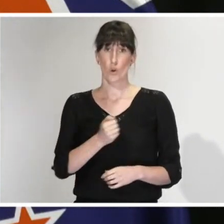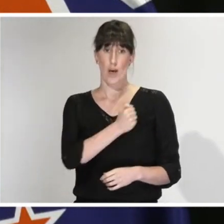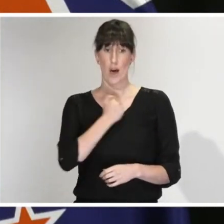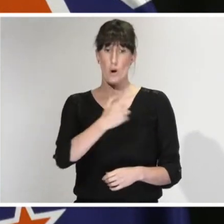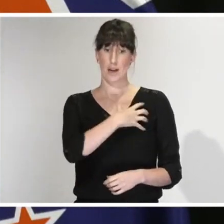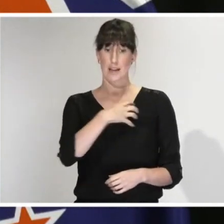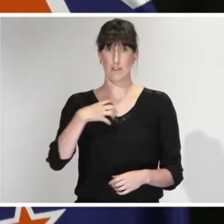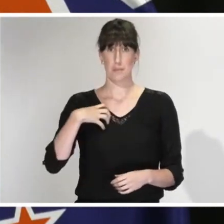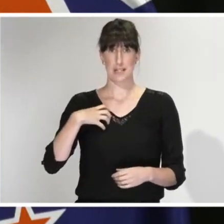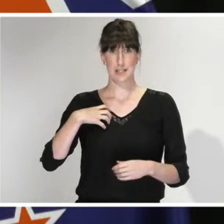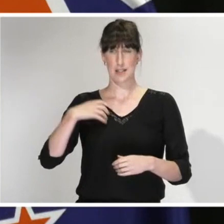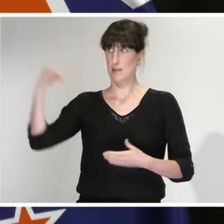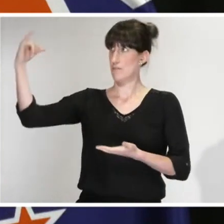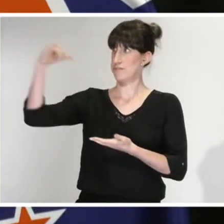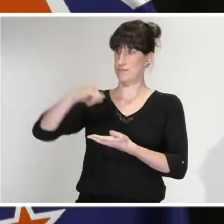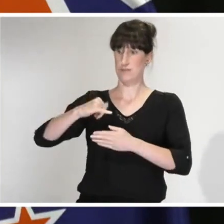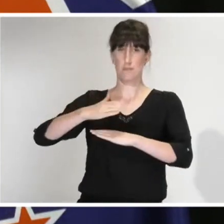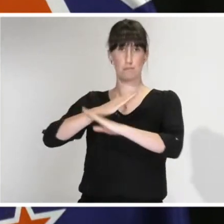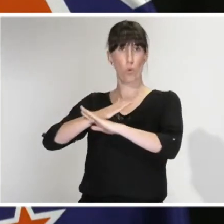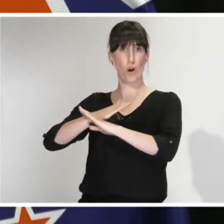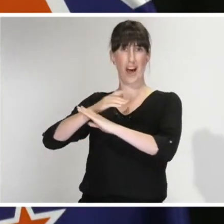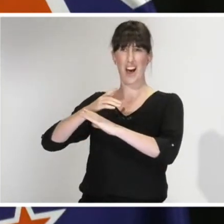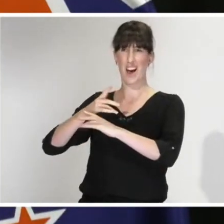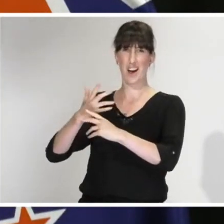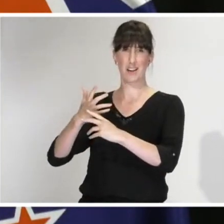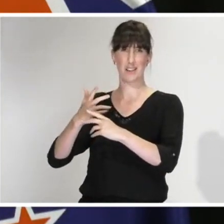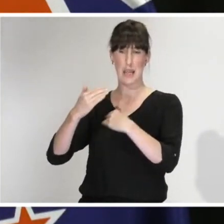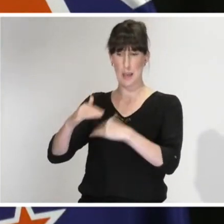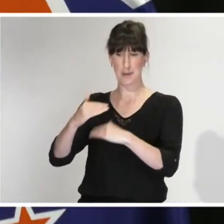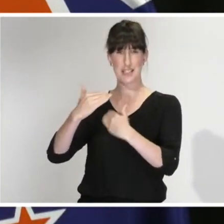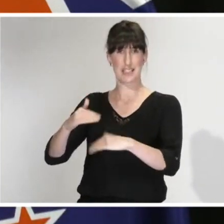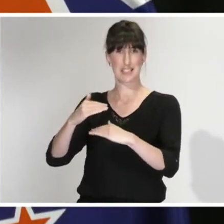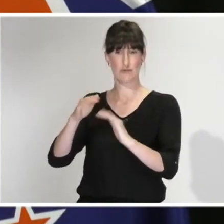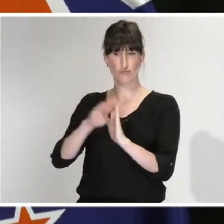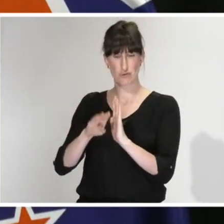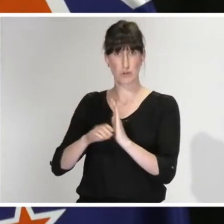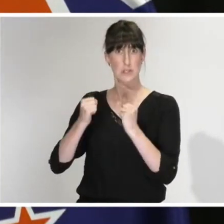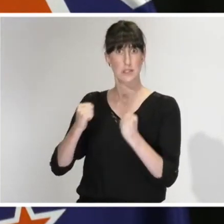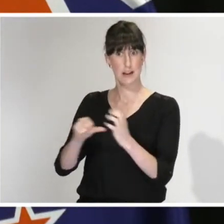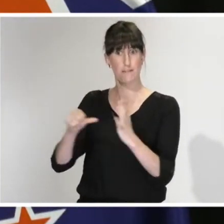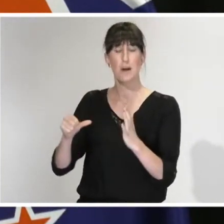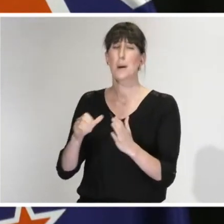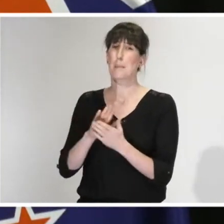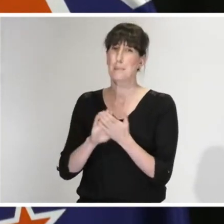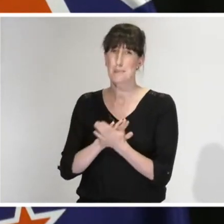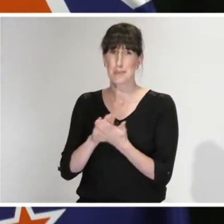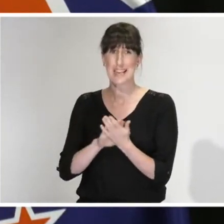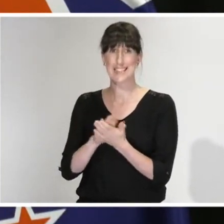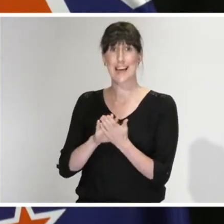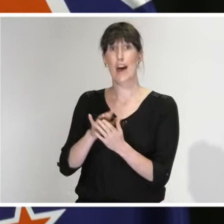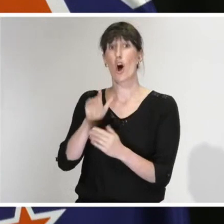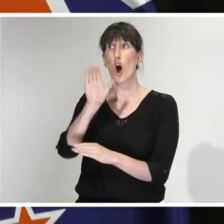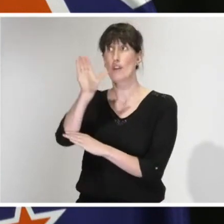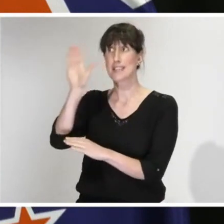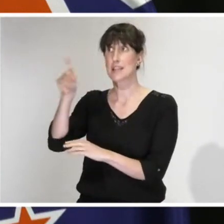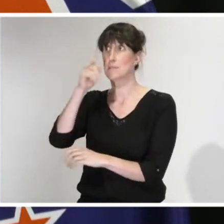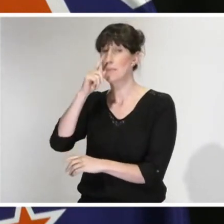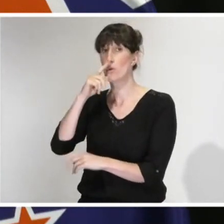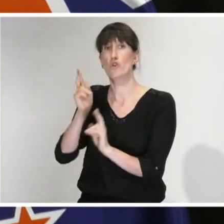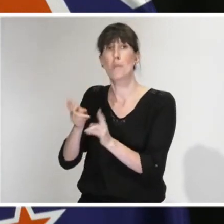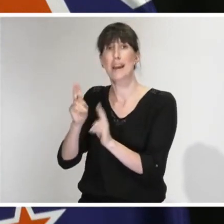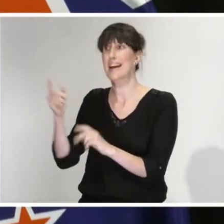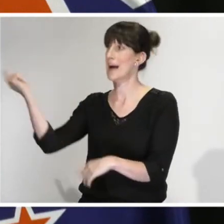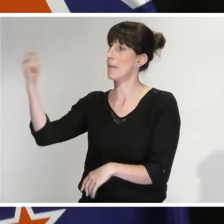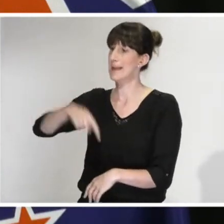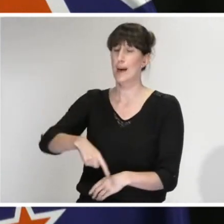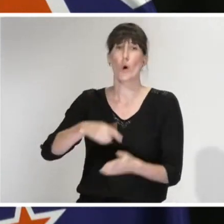a government at the border has meant fewer overseas workers have been available and now amid our kiwifruit harvest we're seeing reports